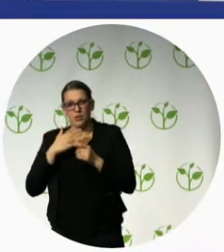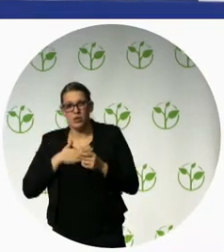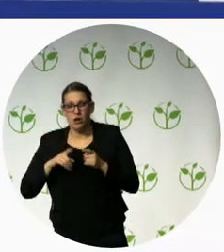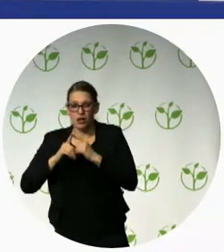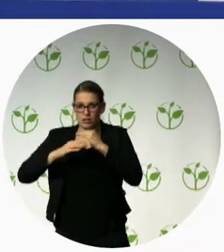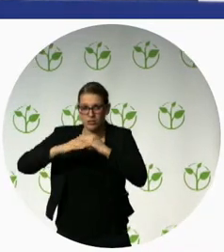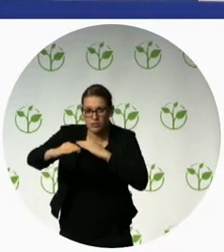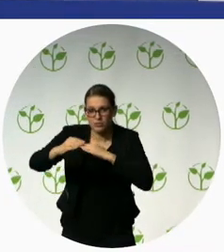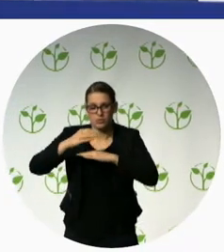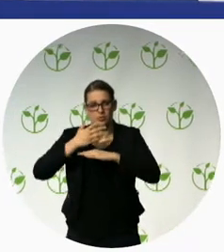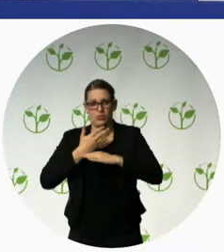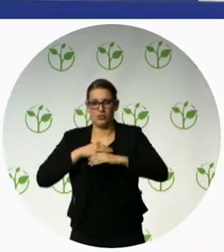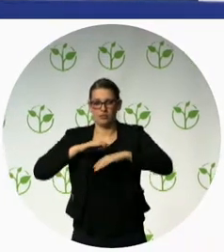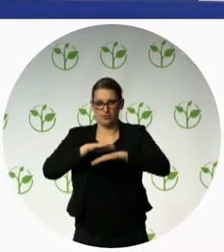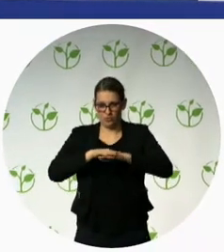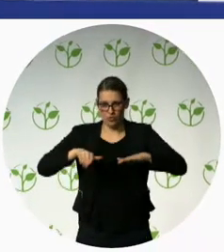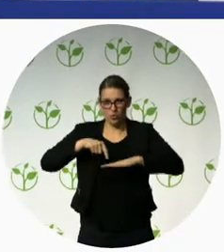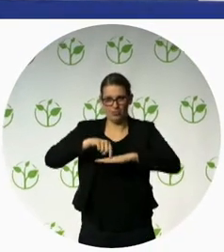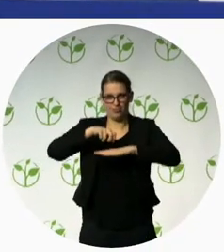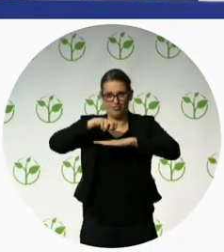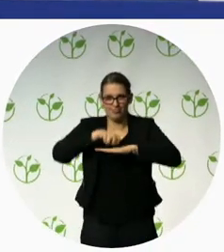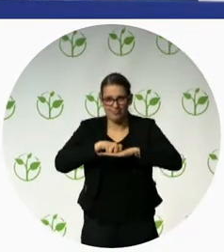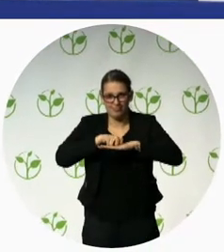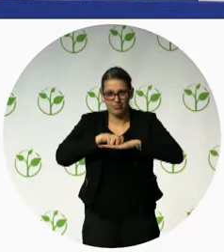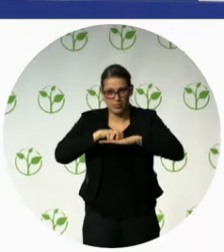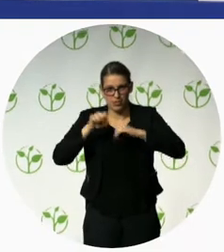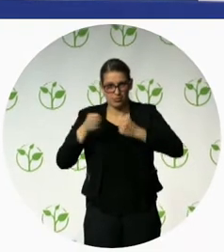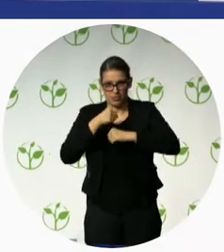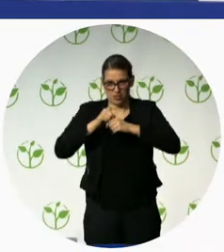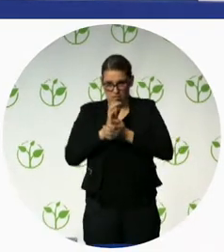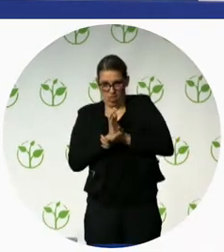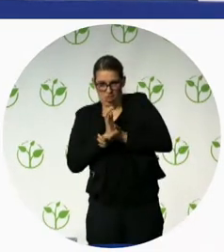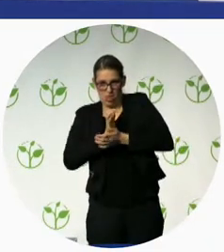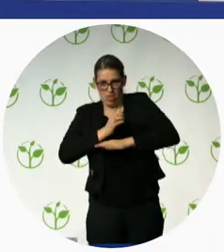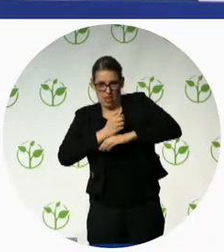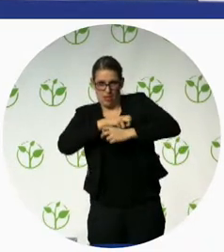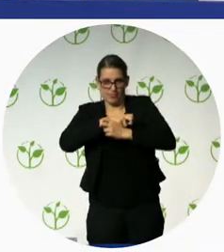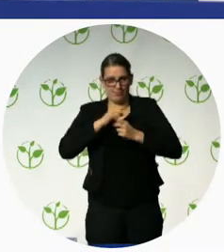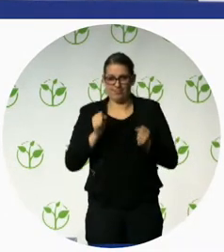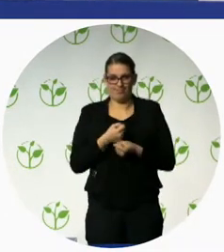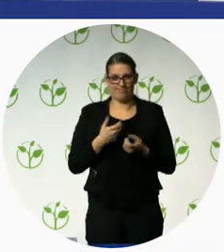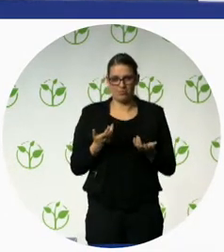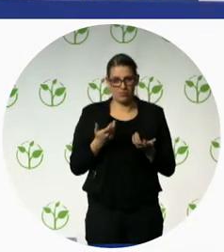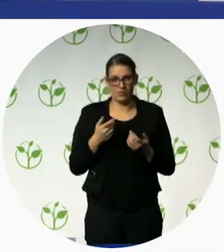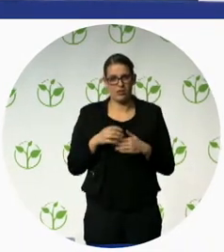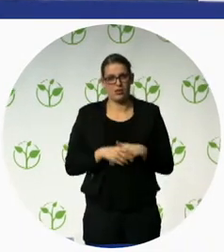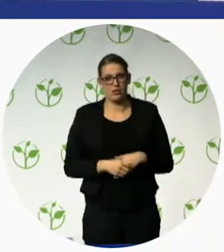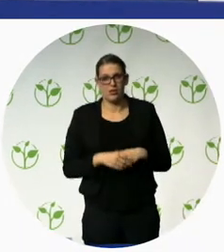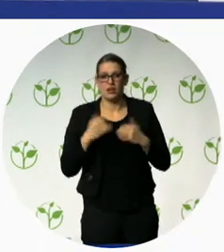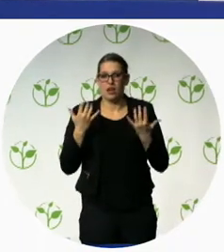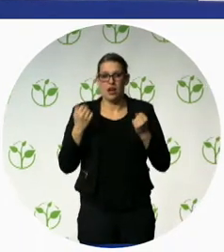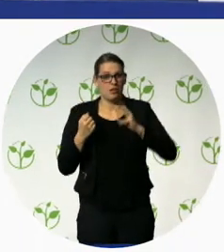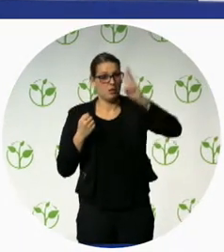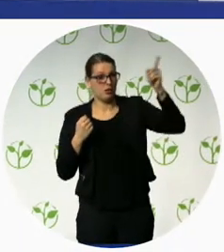essential part of our culture so something or a design that worked so well in the West was a disaster in India